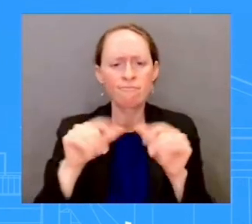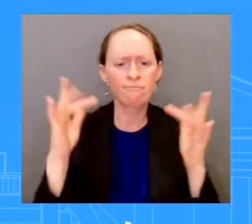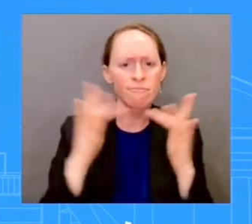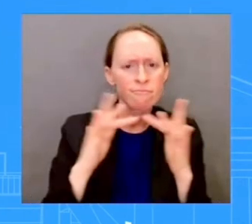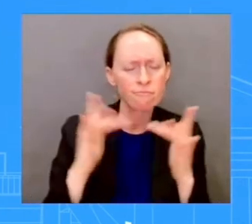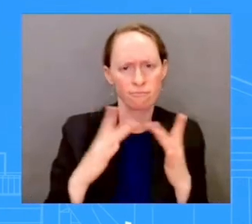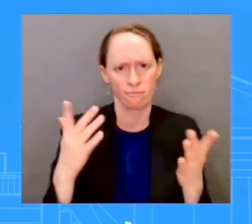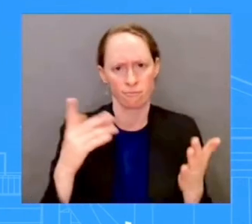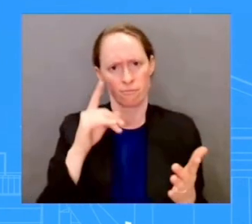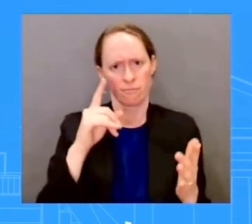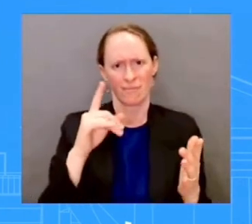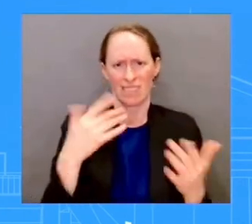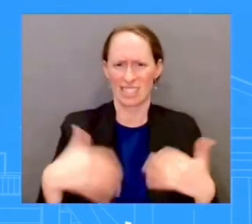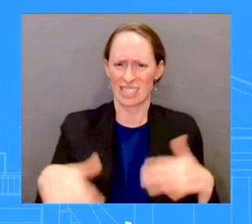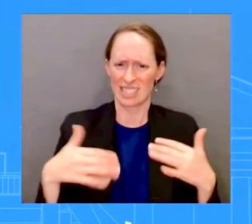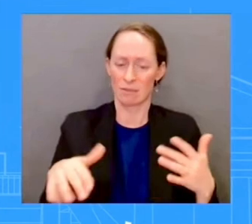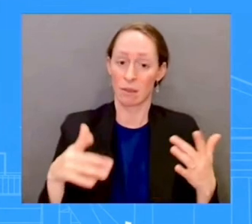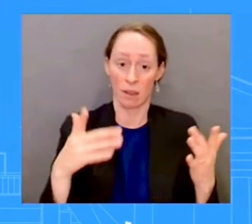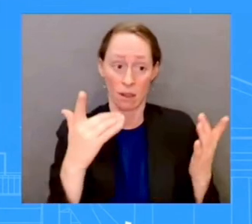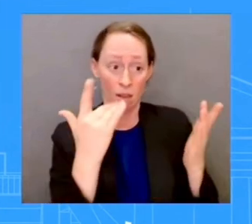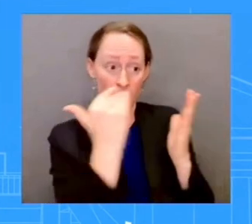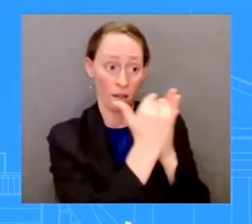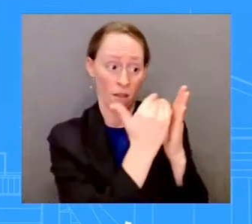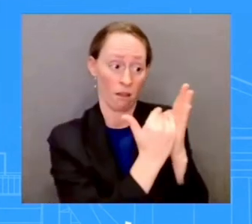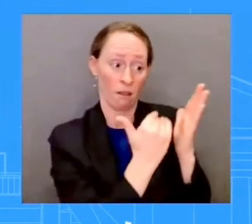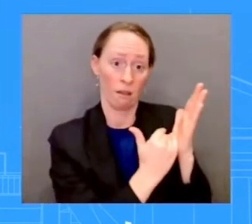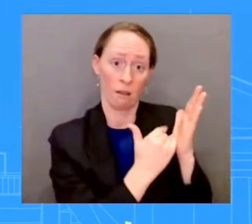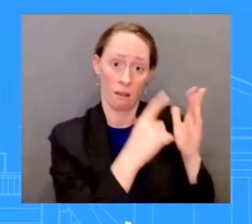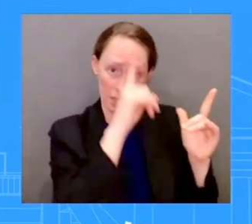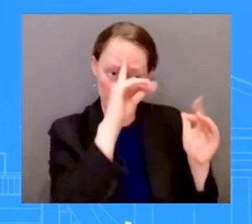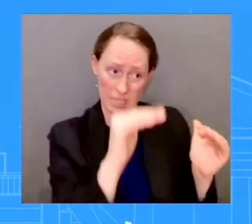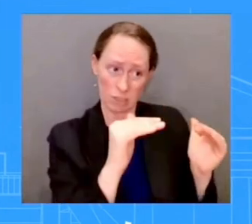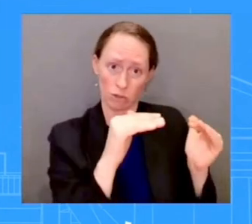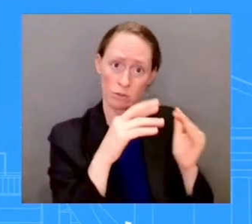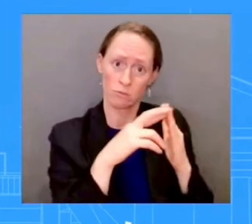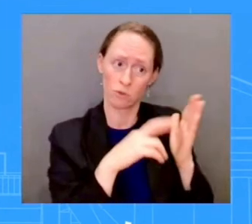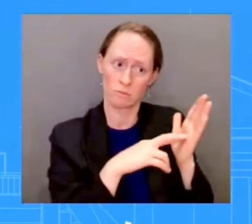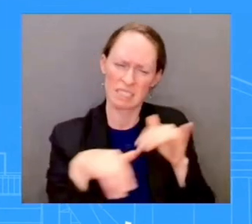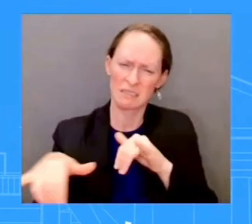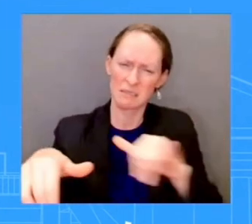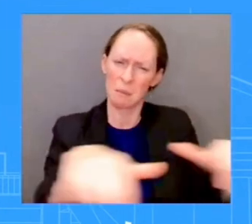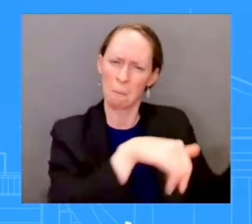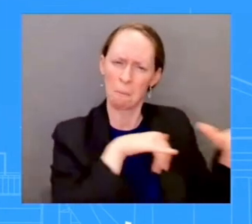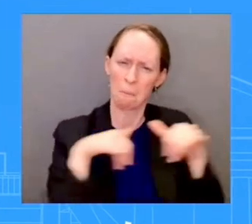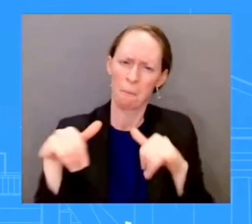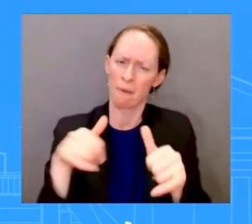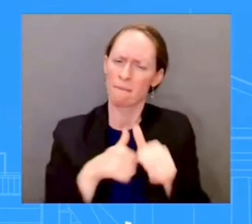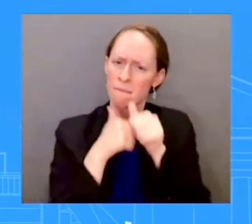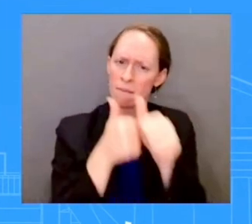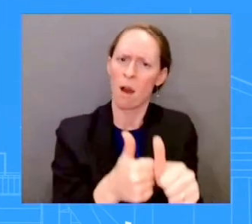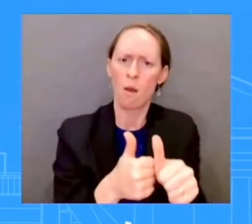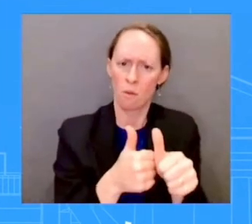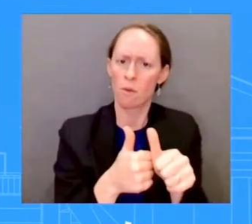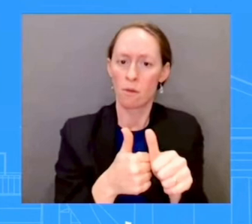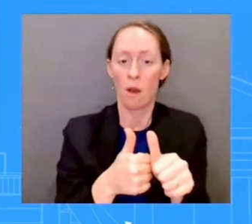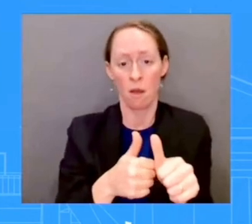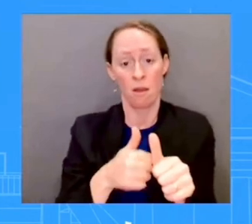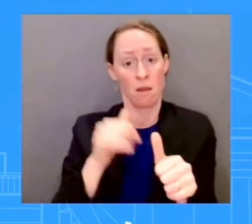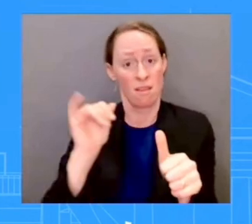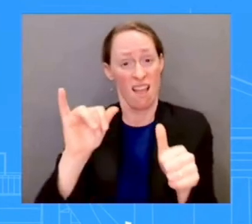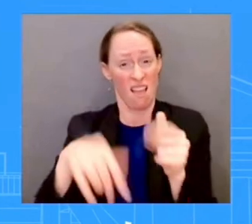conversation and that kind of approach to continue on her trip as well. She has spent significant time working on these issues with leaders